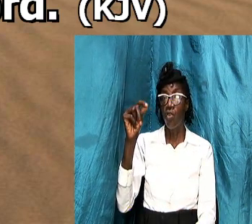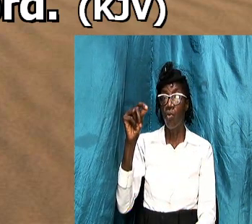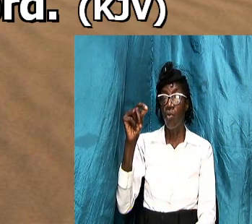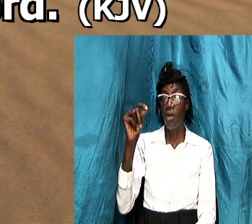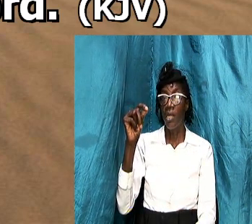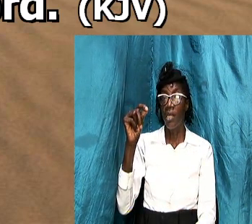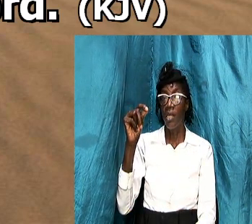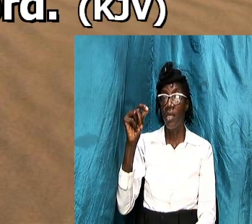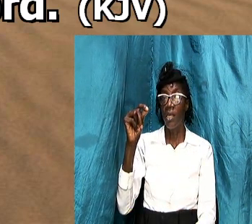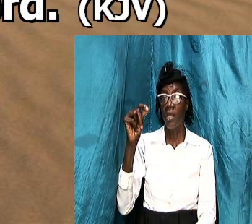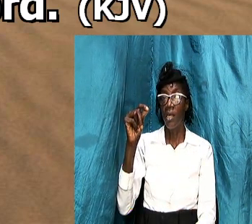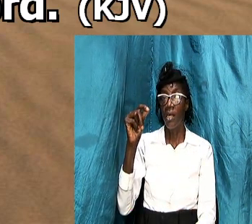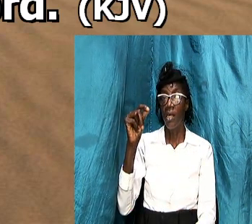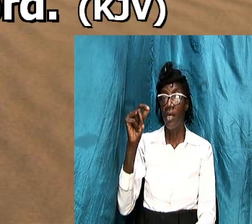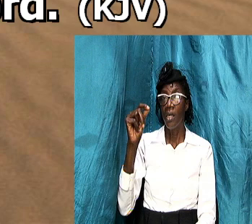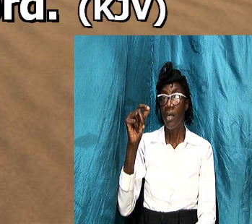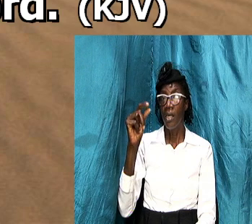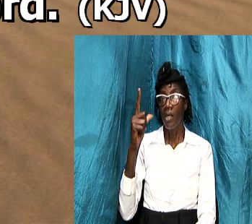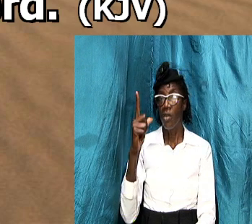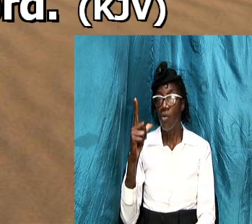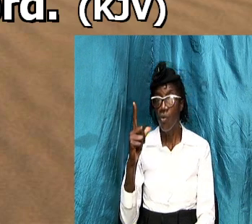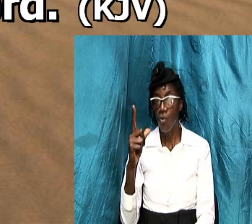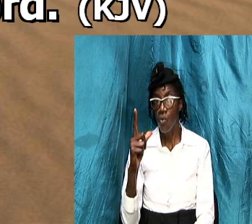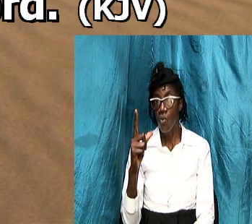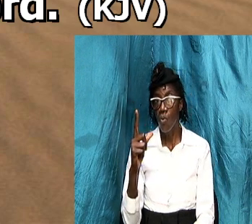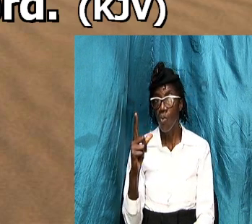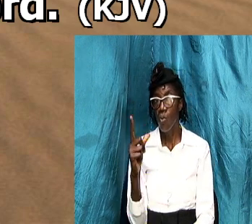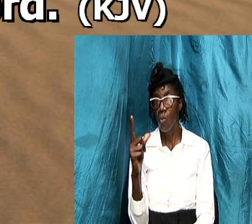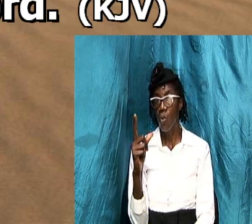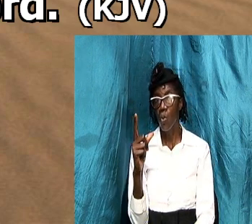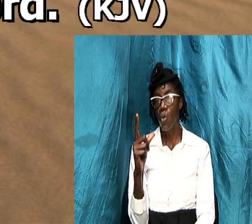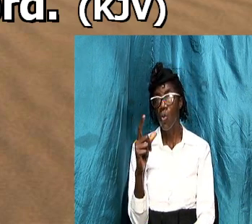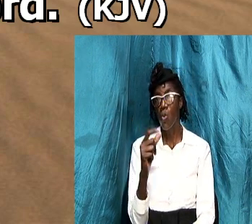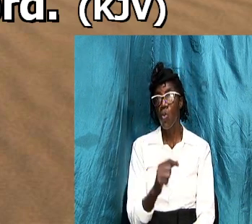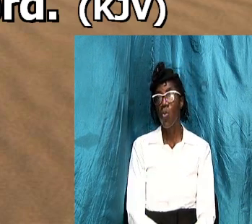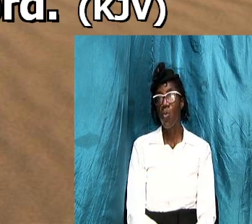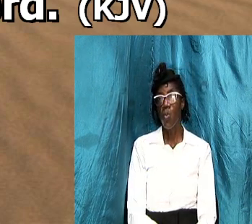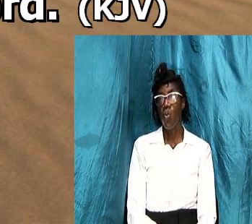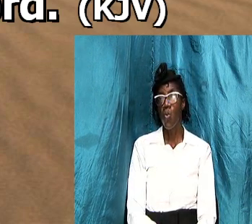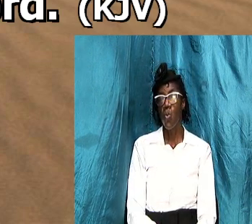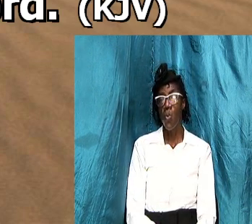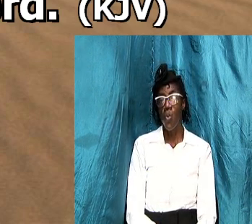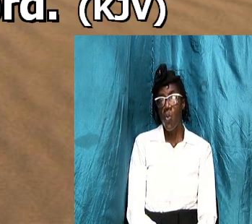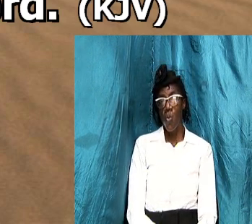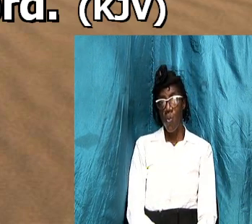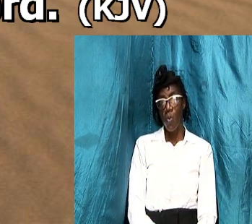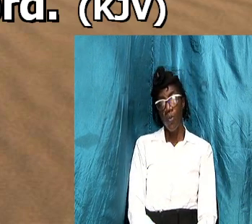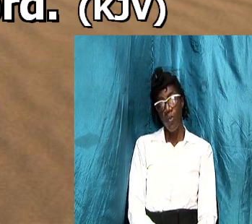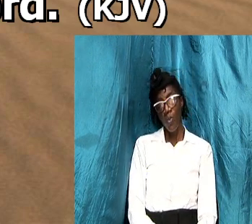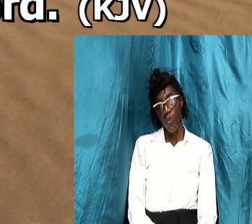and we go down ephesians chapter number five